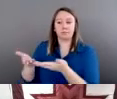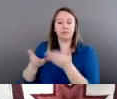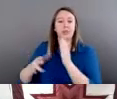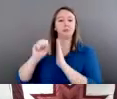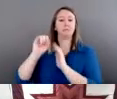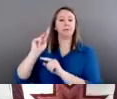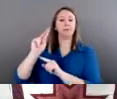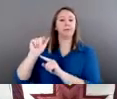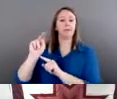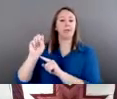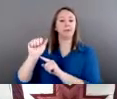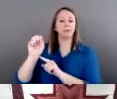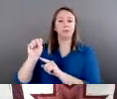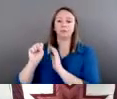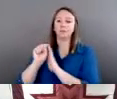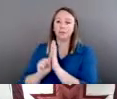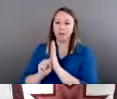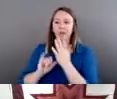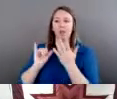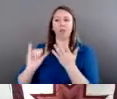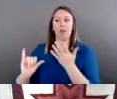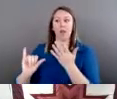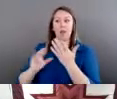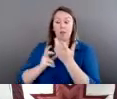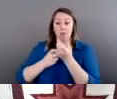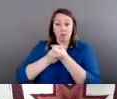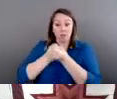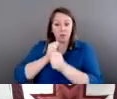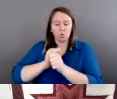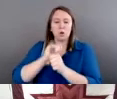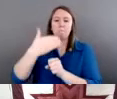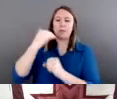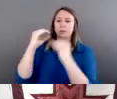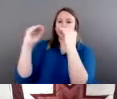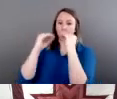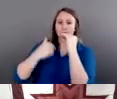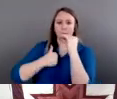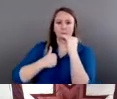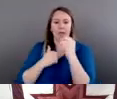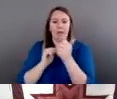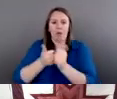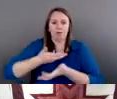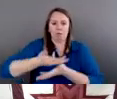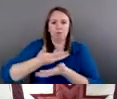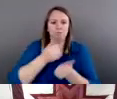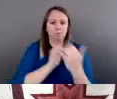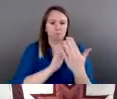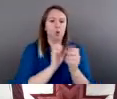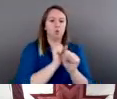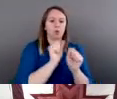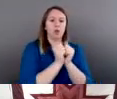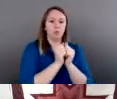probably the best education that I have on these issues is working directly with survivors and other direct service providers.